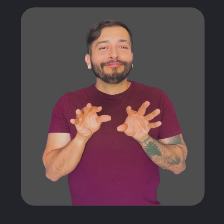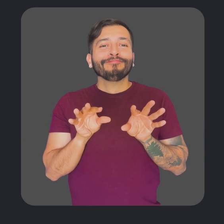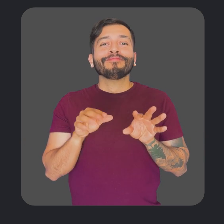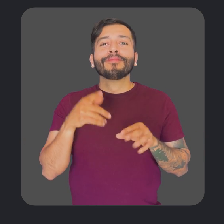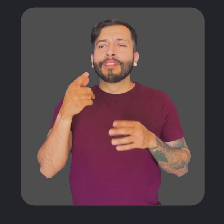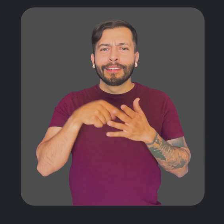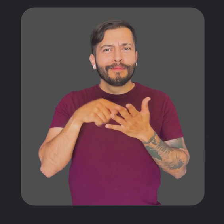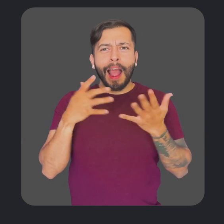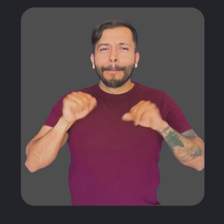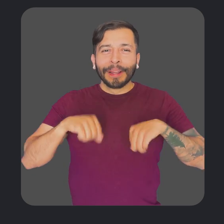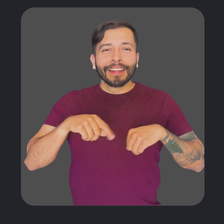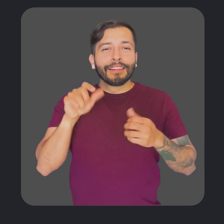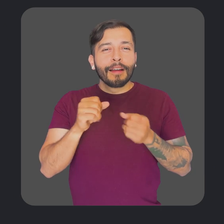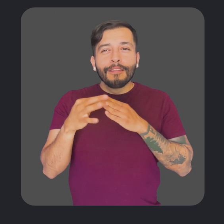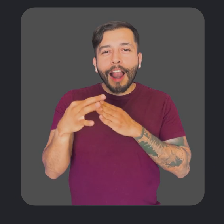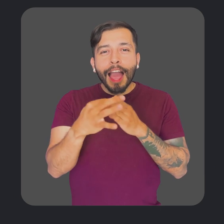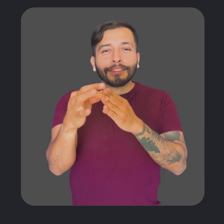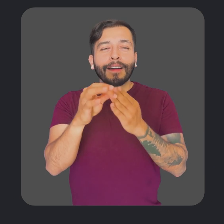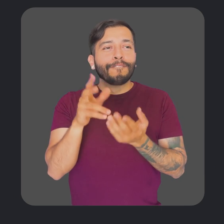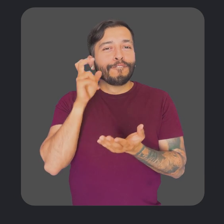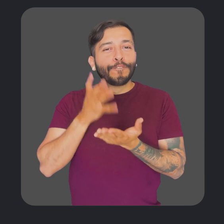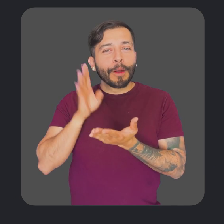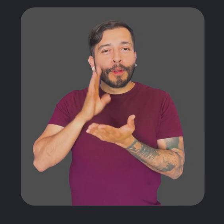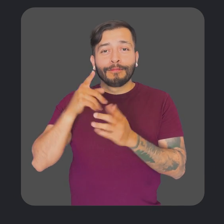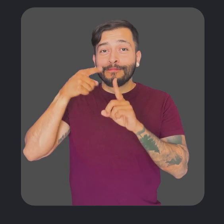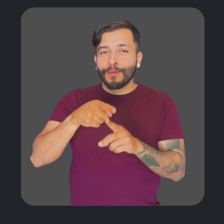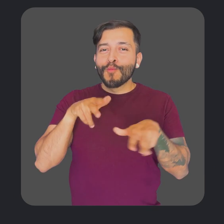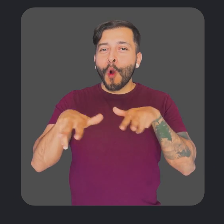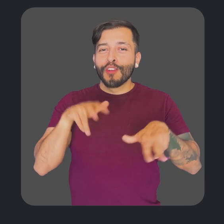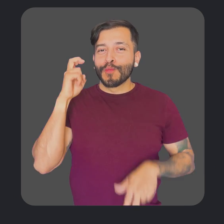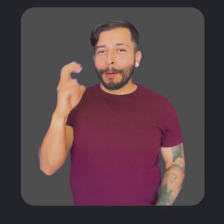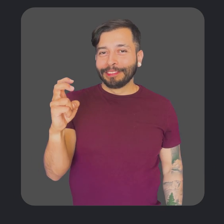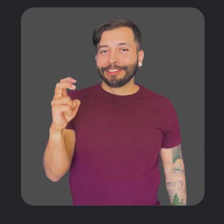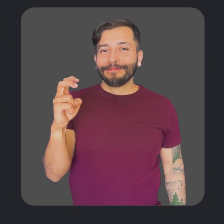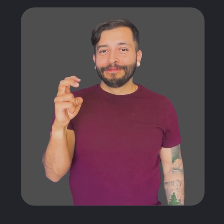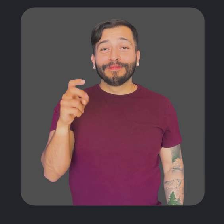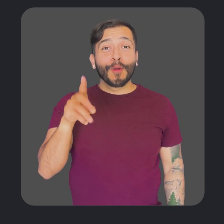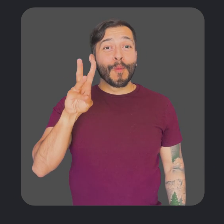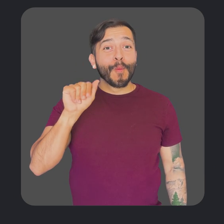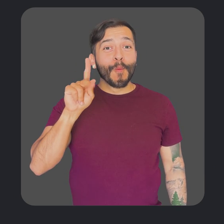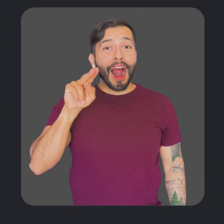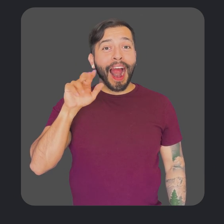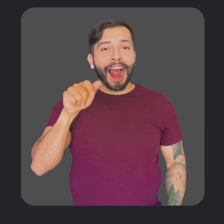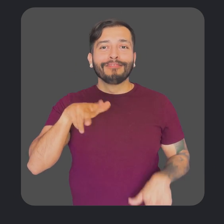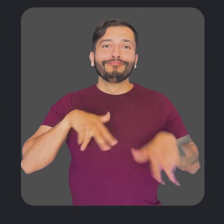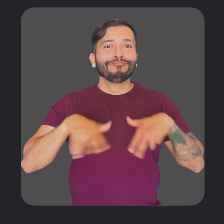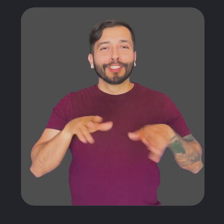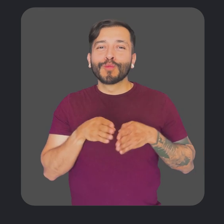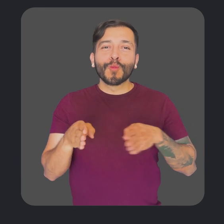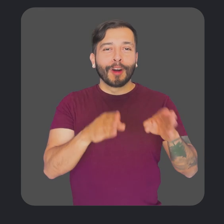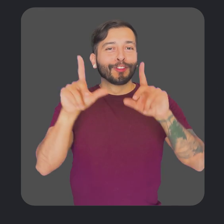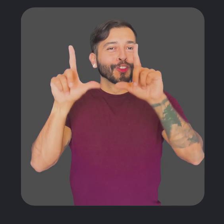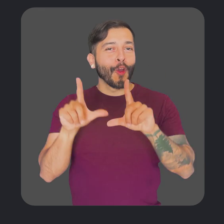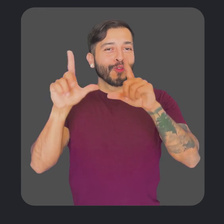2019, giving people the ability to receive more guidance and verbal announcements for walking trips. Here's a clip of Wakana using the